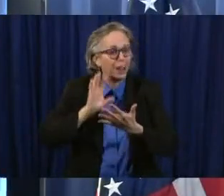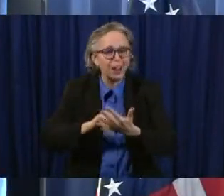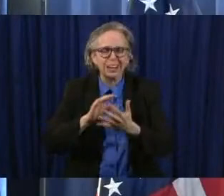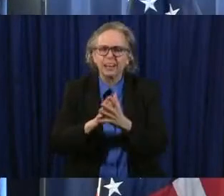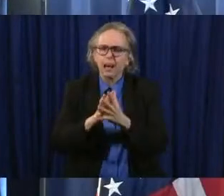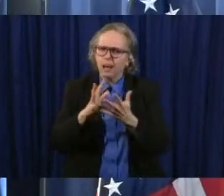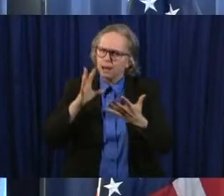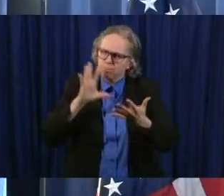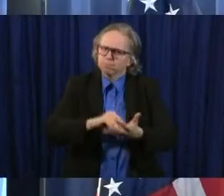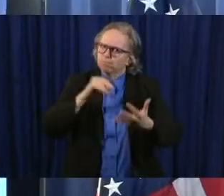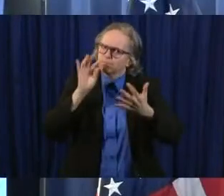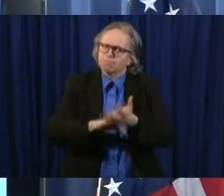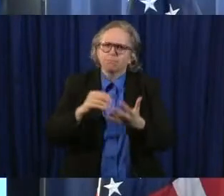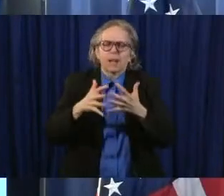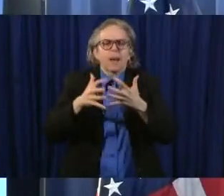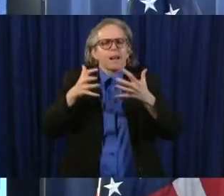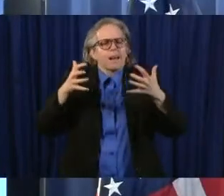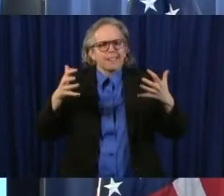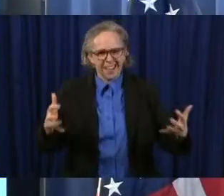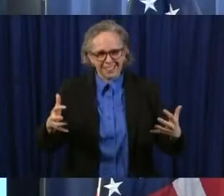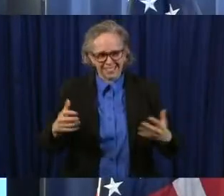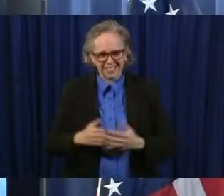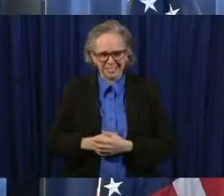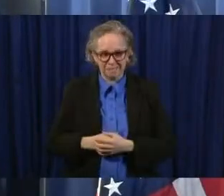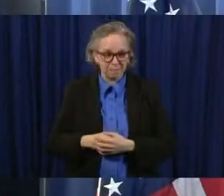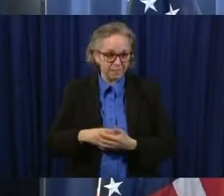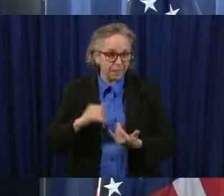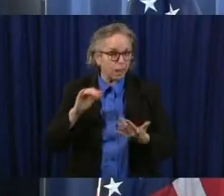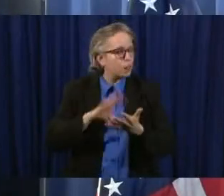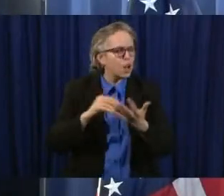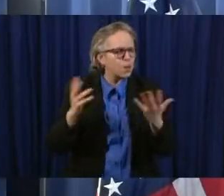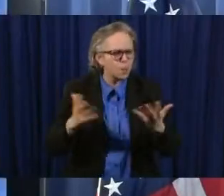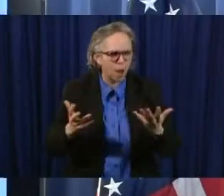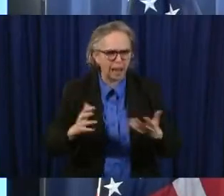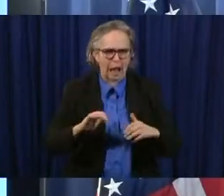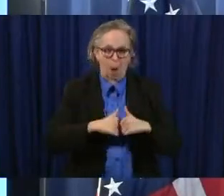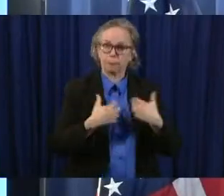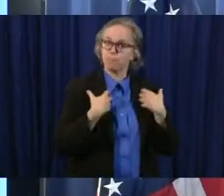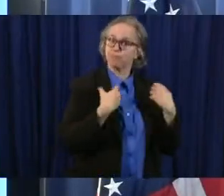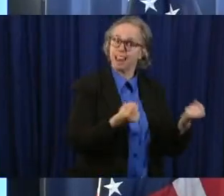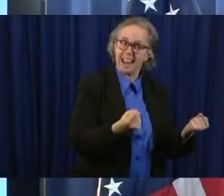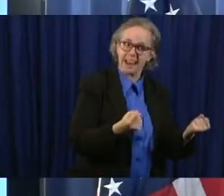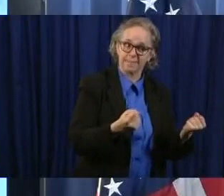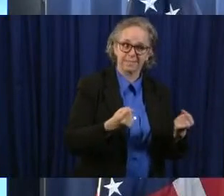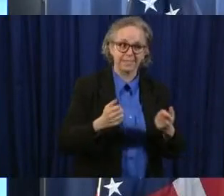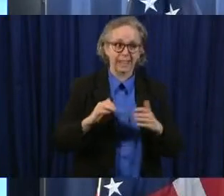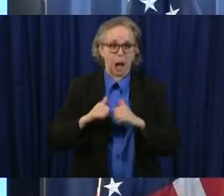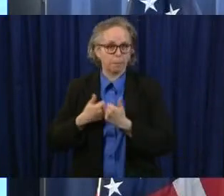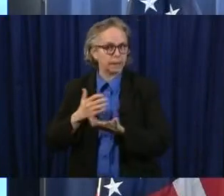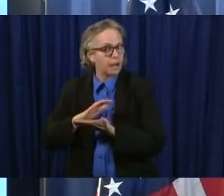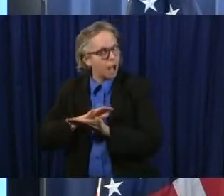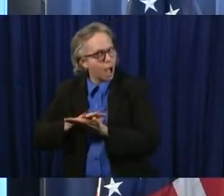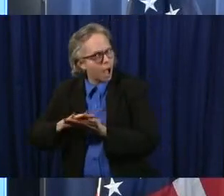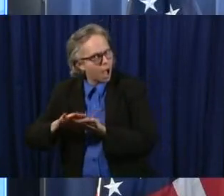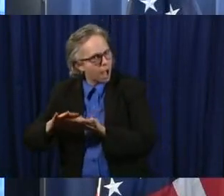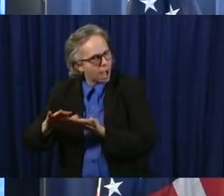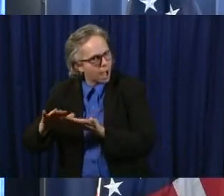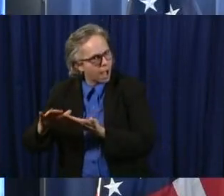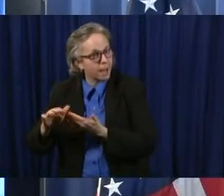like how to be brave how to be kind how to help at home